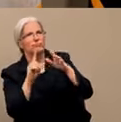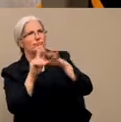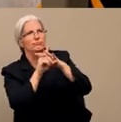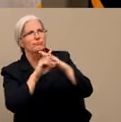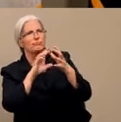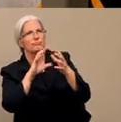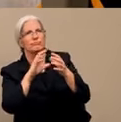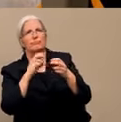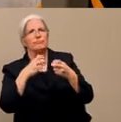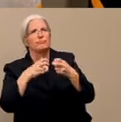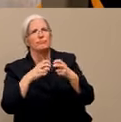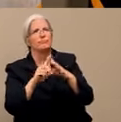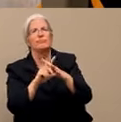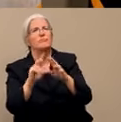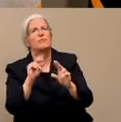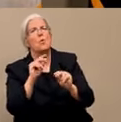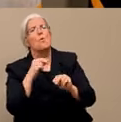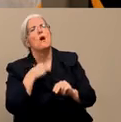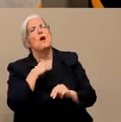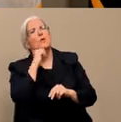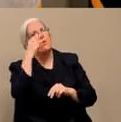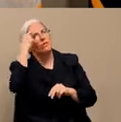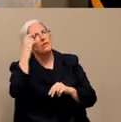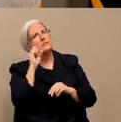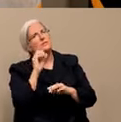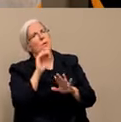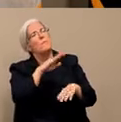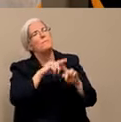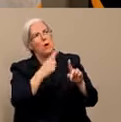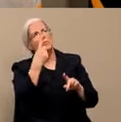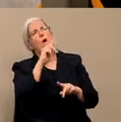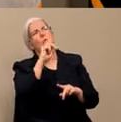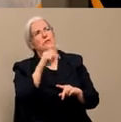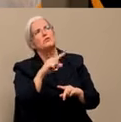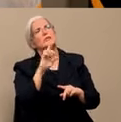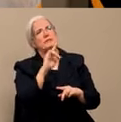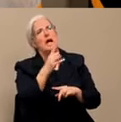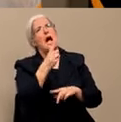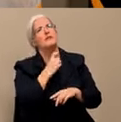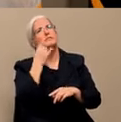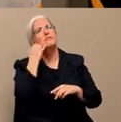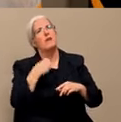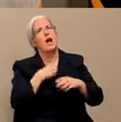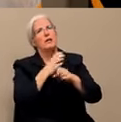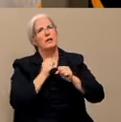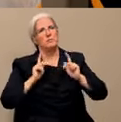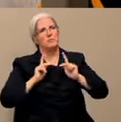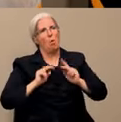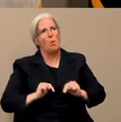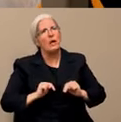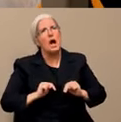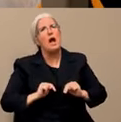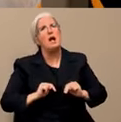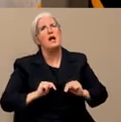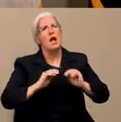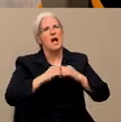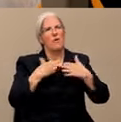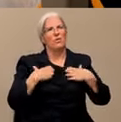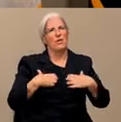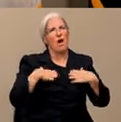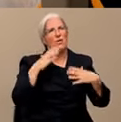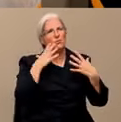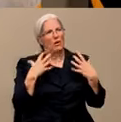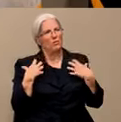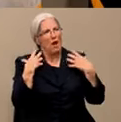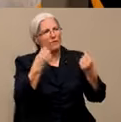One of the questions is if you get pneumonia and severe pneumonia, how does your lung function recover and how long does it take? So